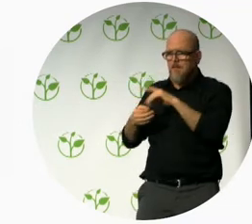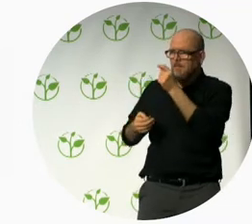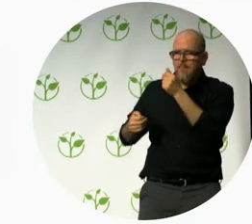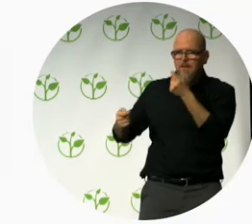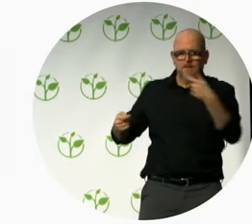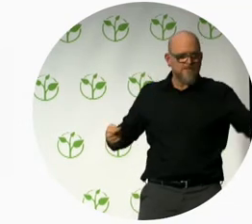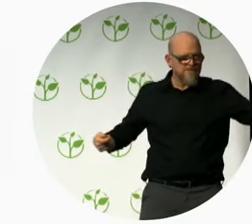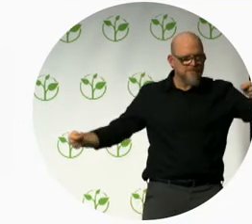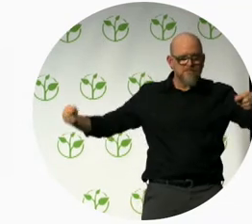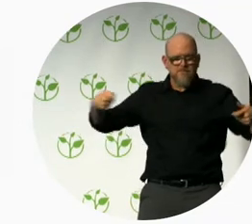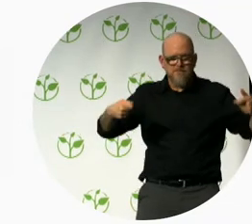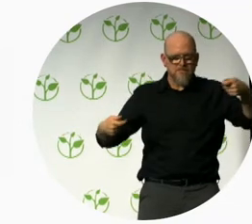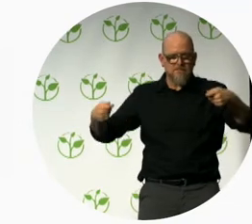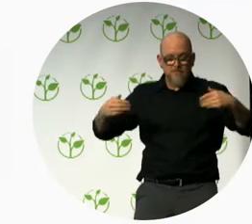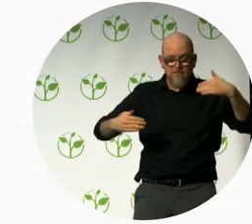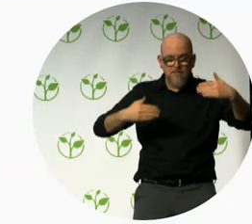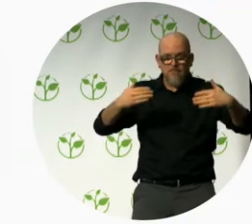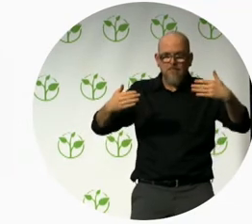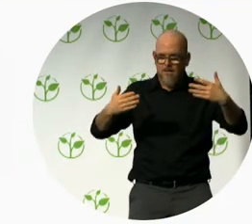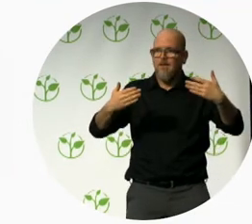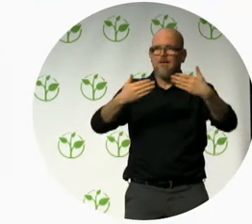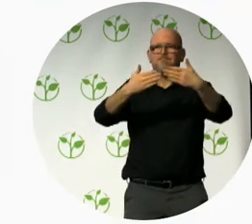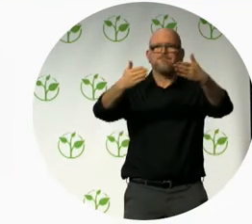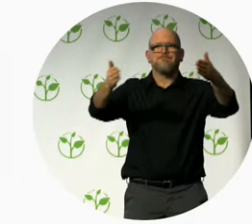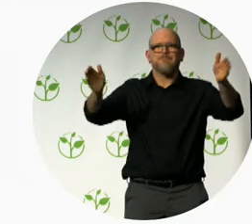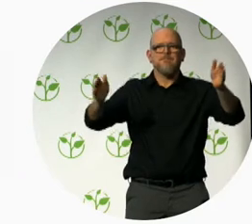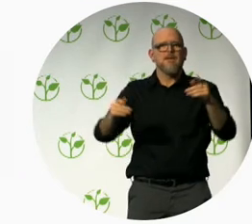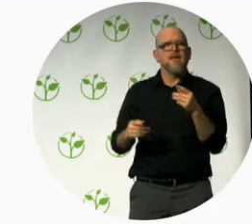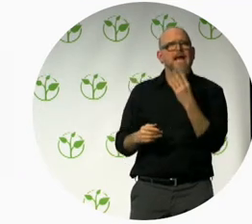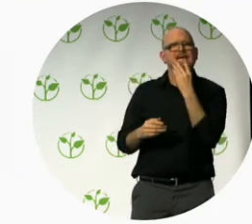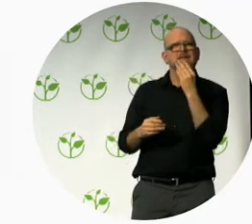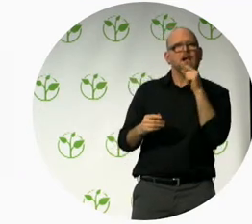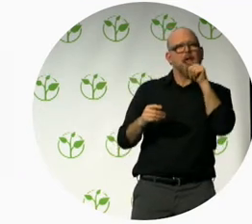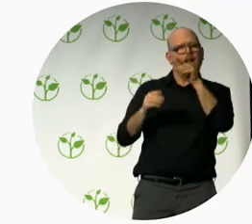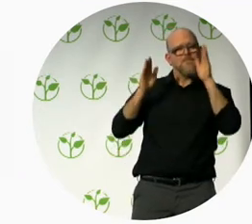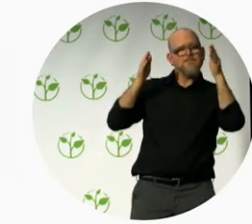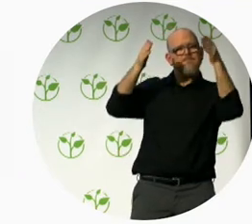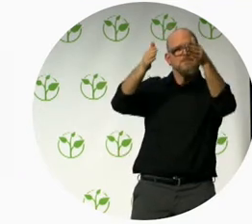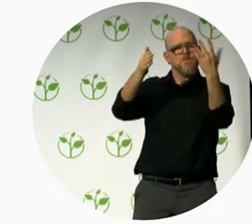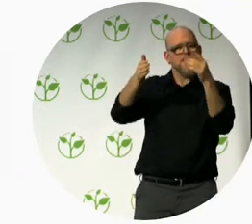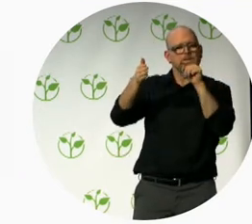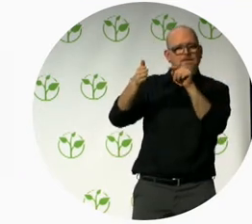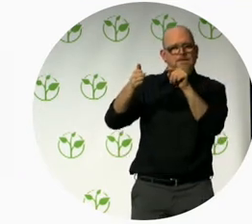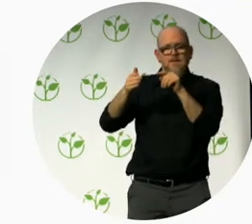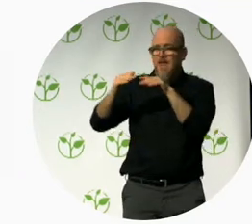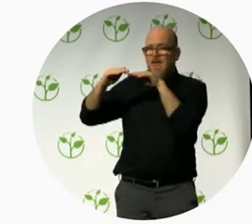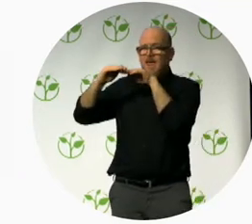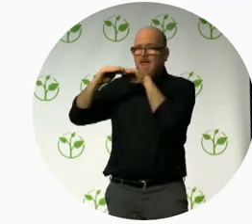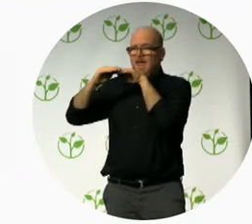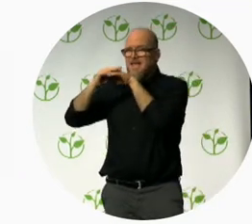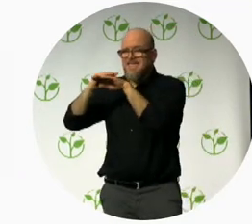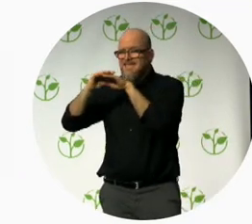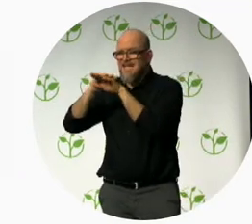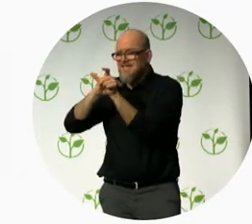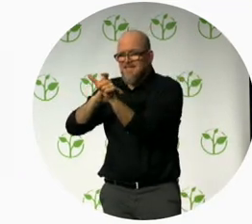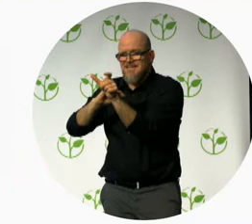In Israel, we use the slogan accessible business equals profitable business.